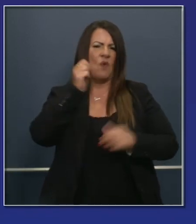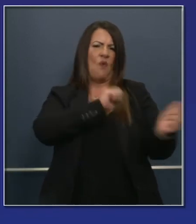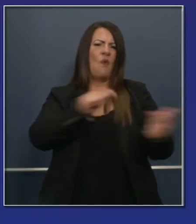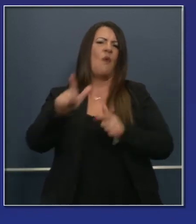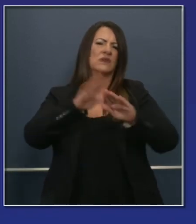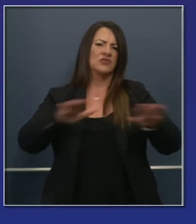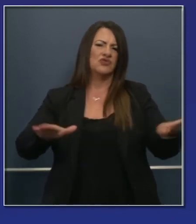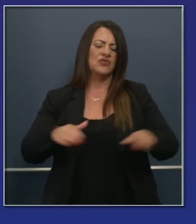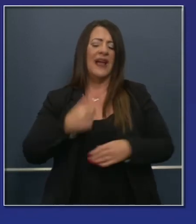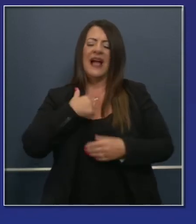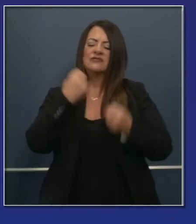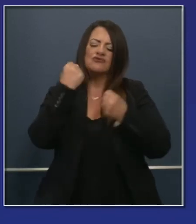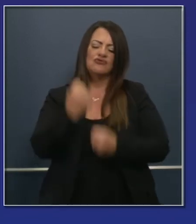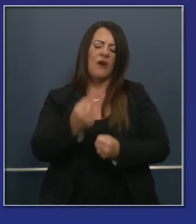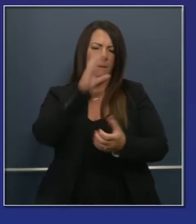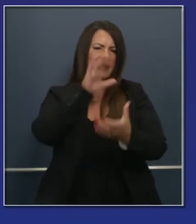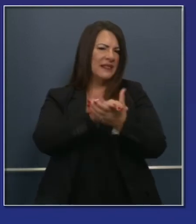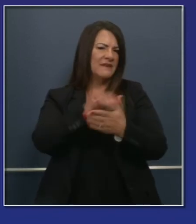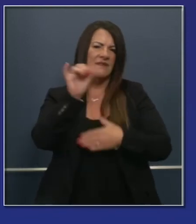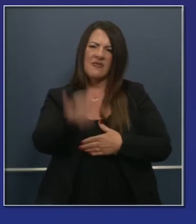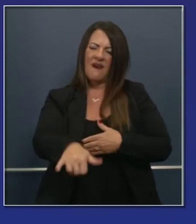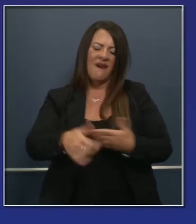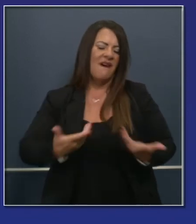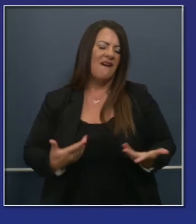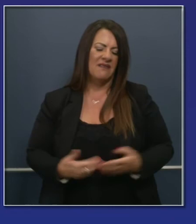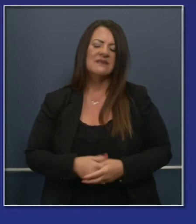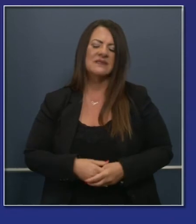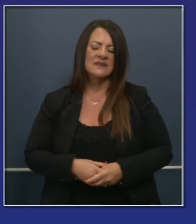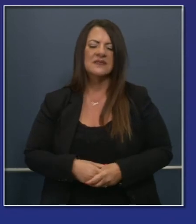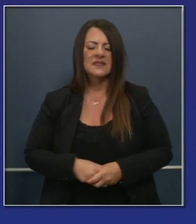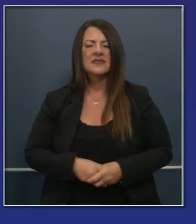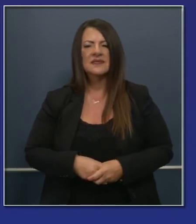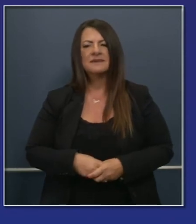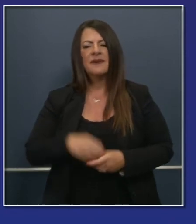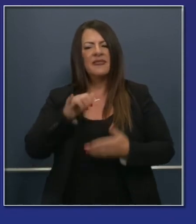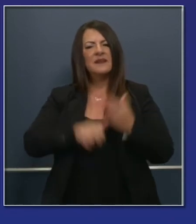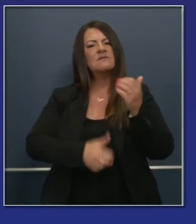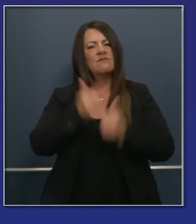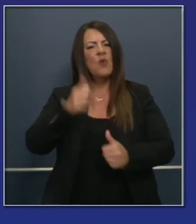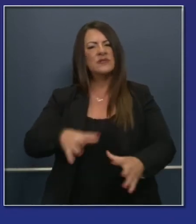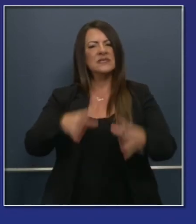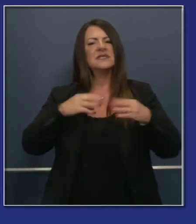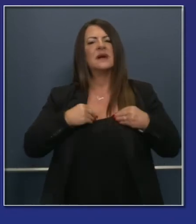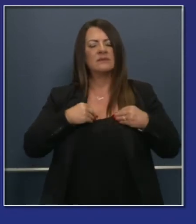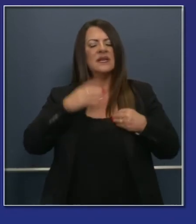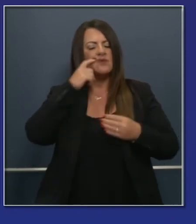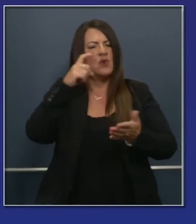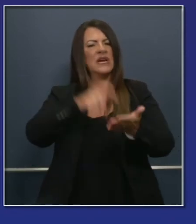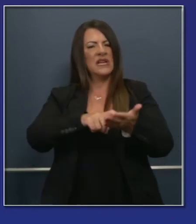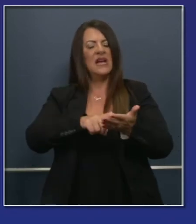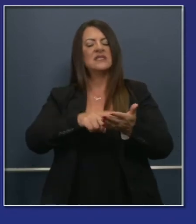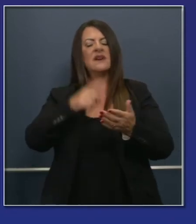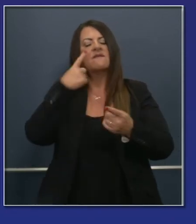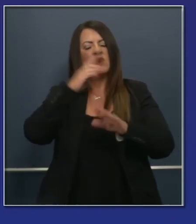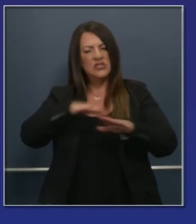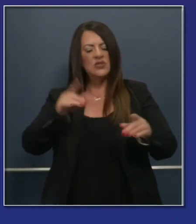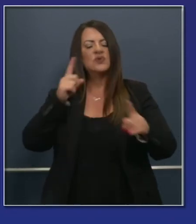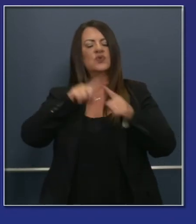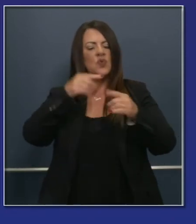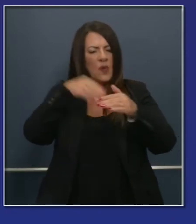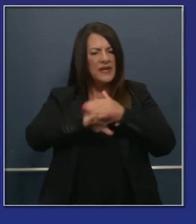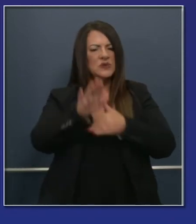something I believe overwhelmingly is accepted and recognized so we are in a